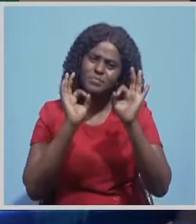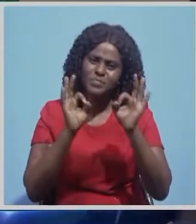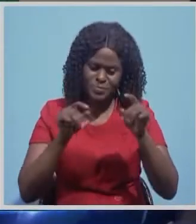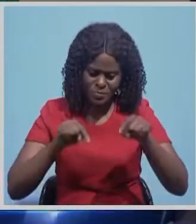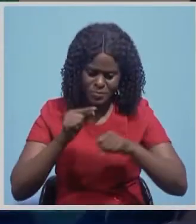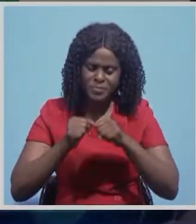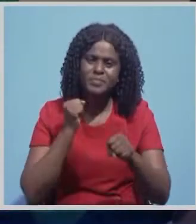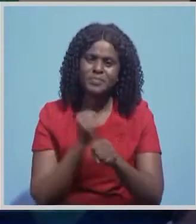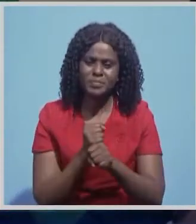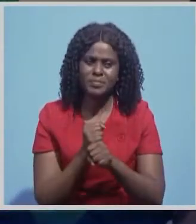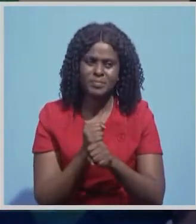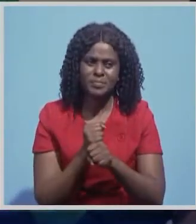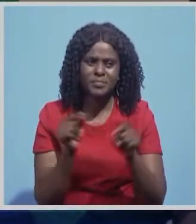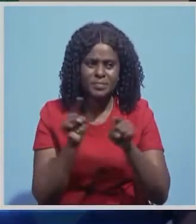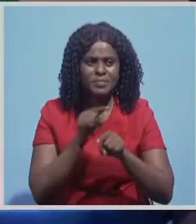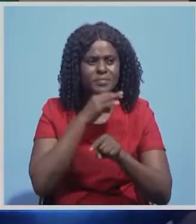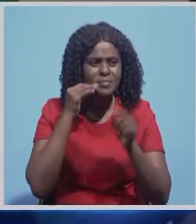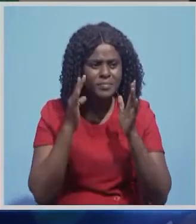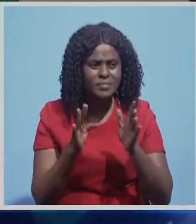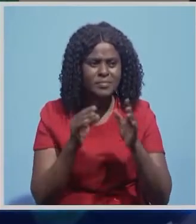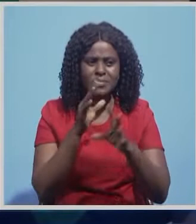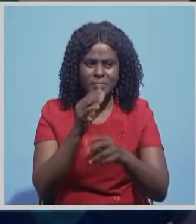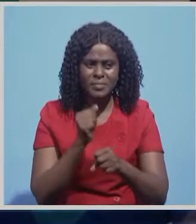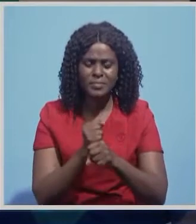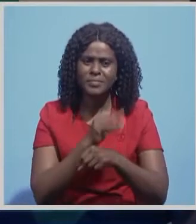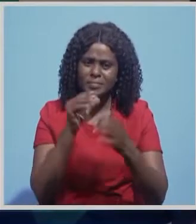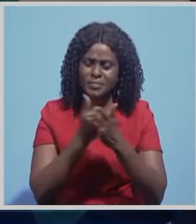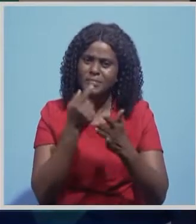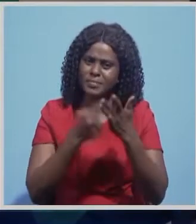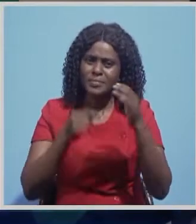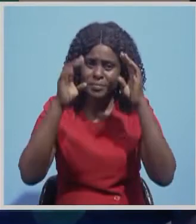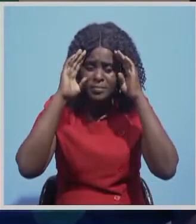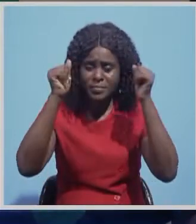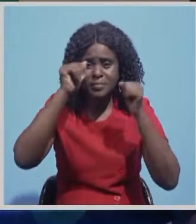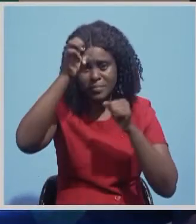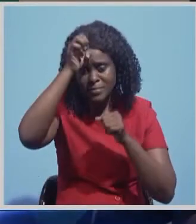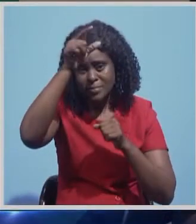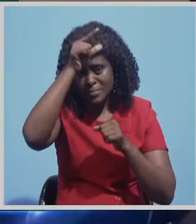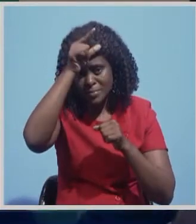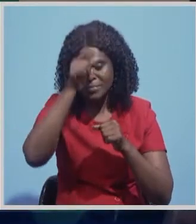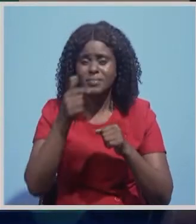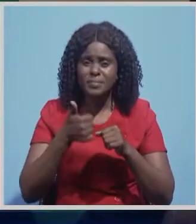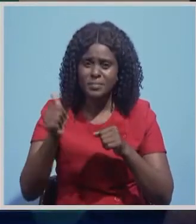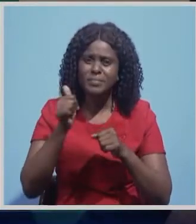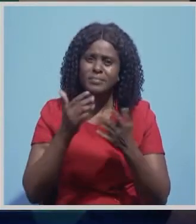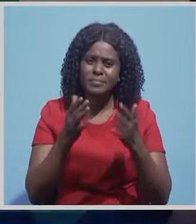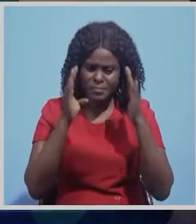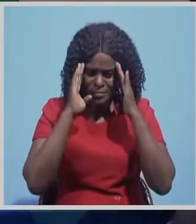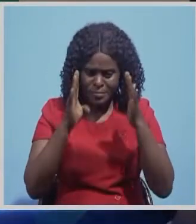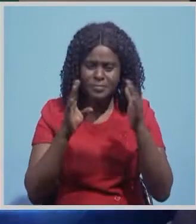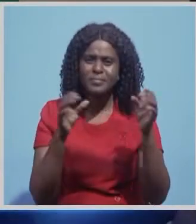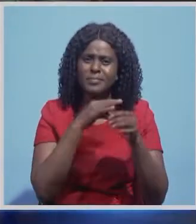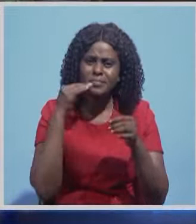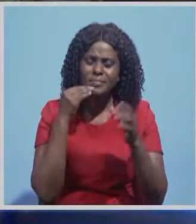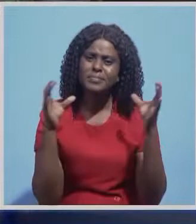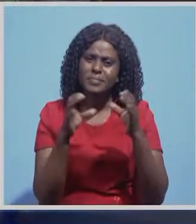and the farmers do appreciate what President Nguyen is doing to the farming community through